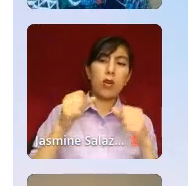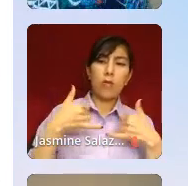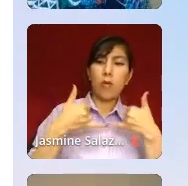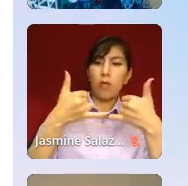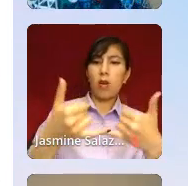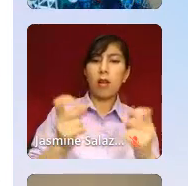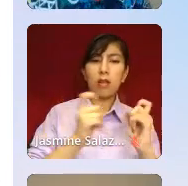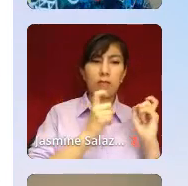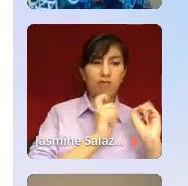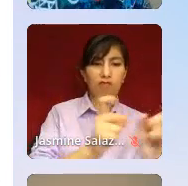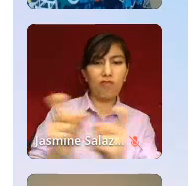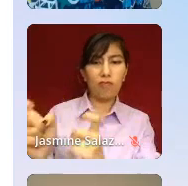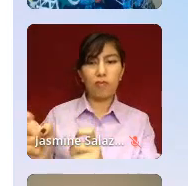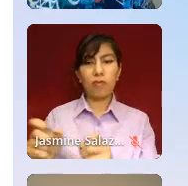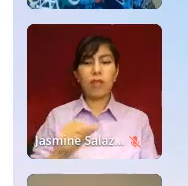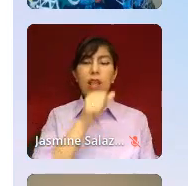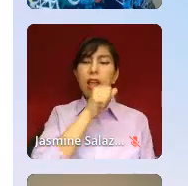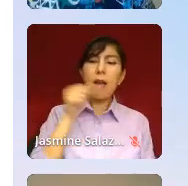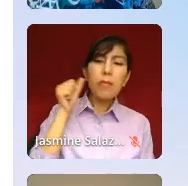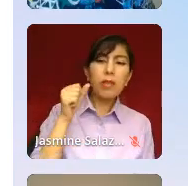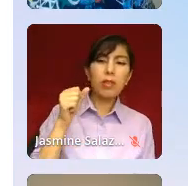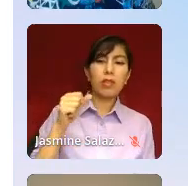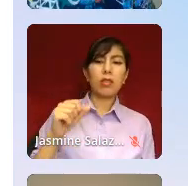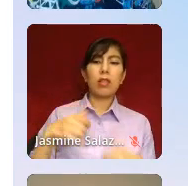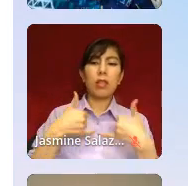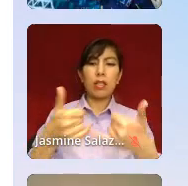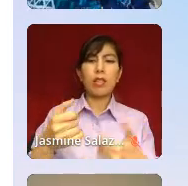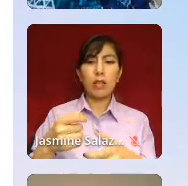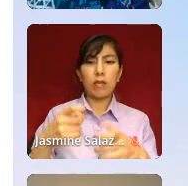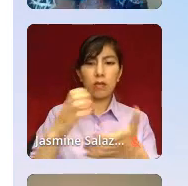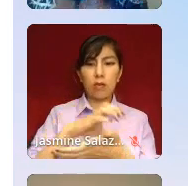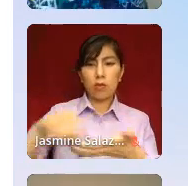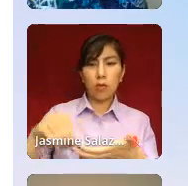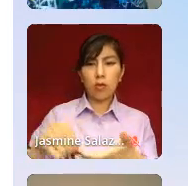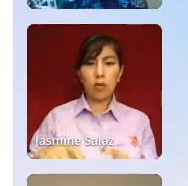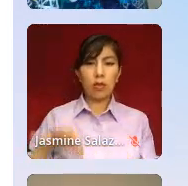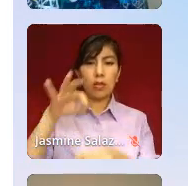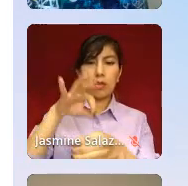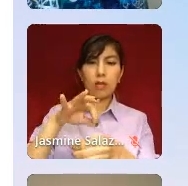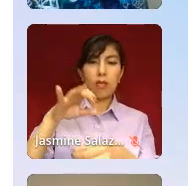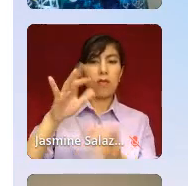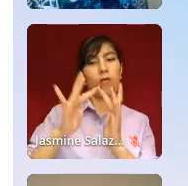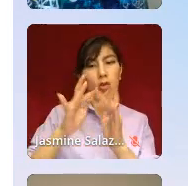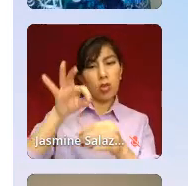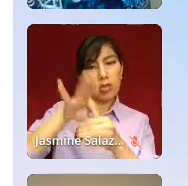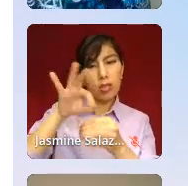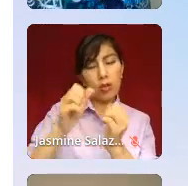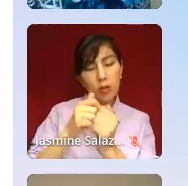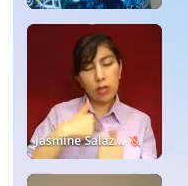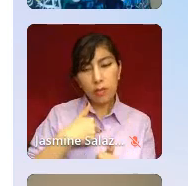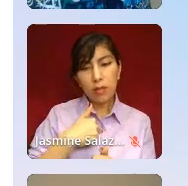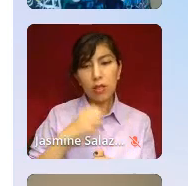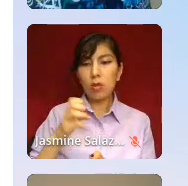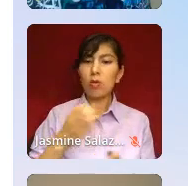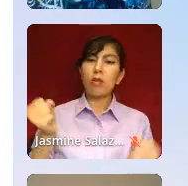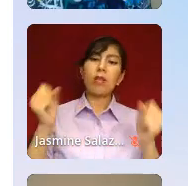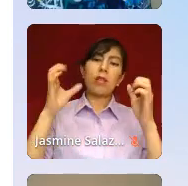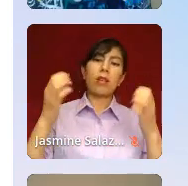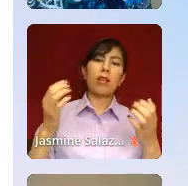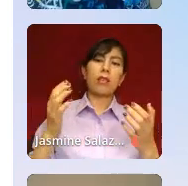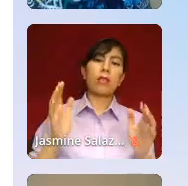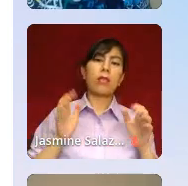giving away, an Amazon gift card, tea time with me, virtual tea time with me. So lots of really great